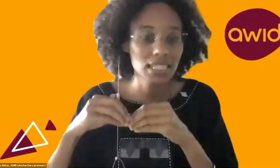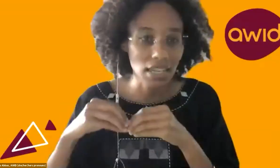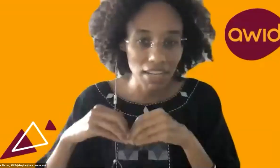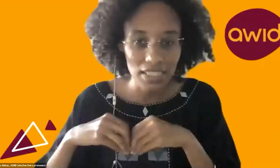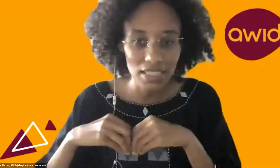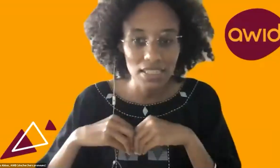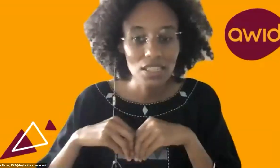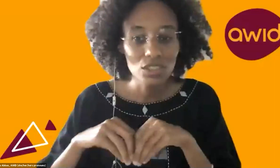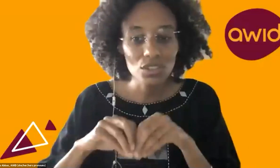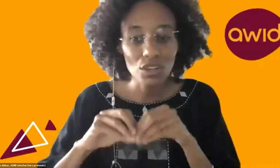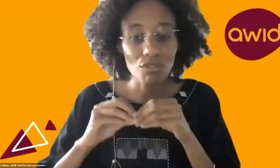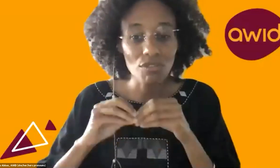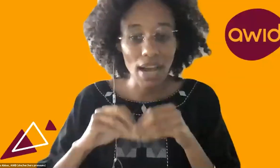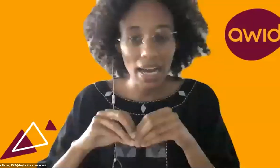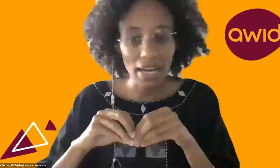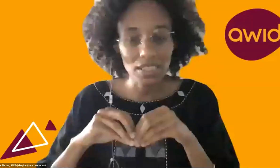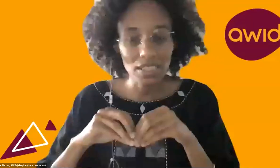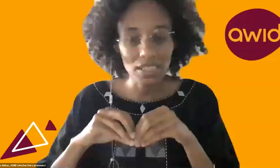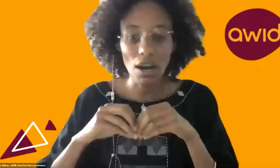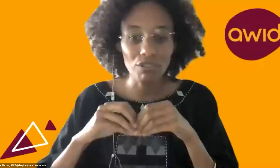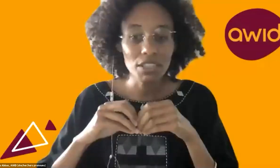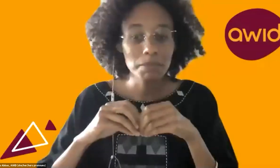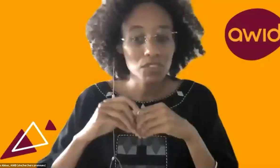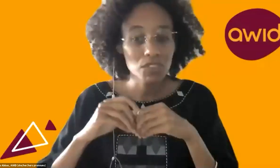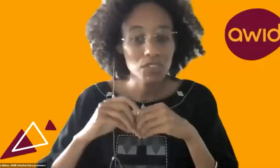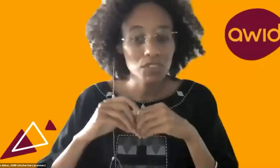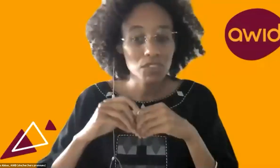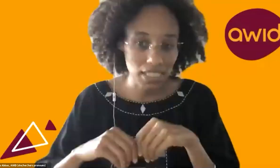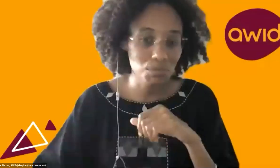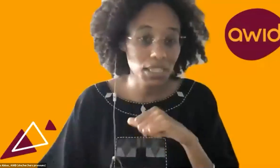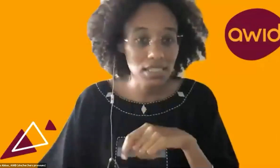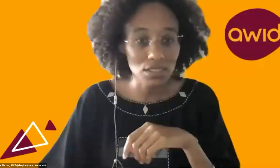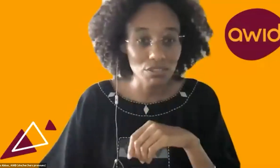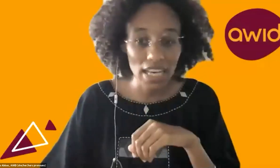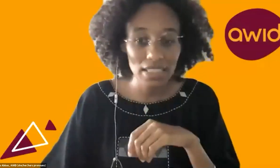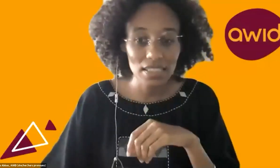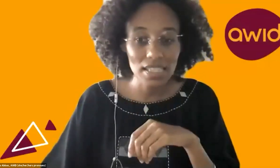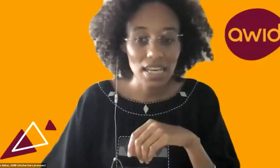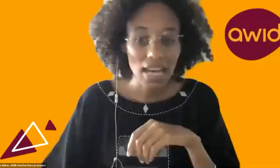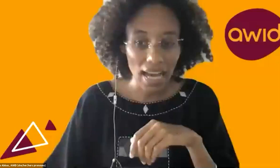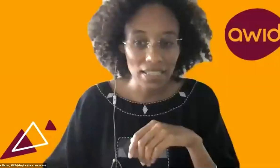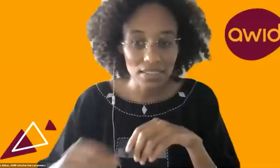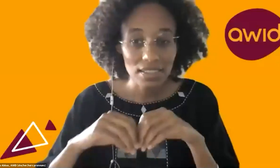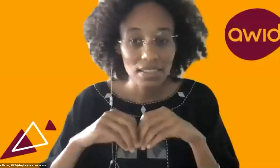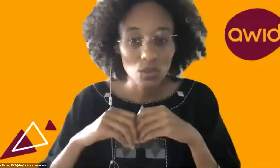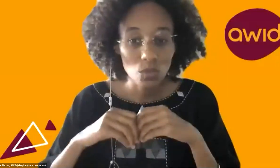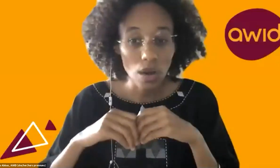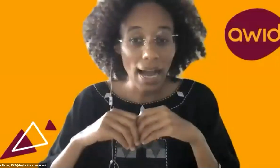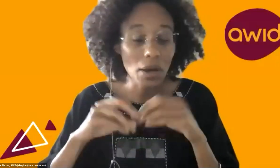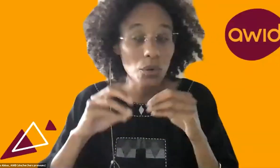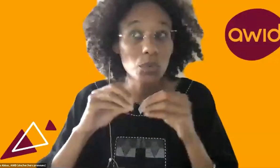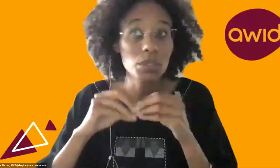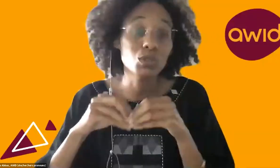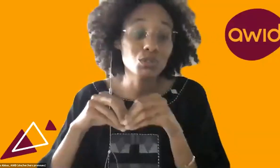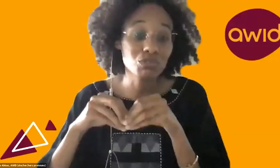particularly directed around the issue of gender-based political violence and